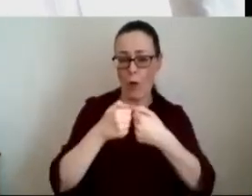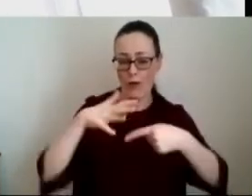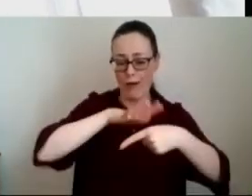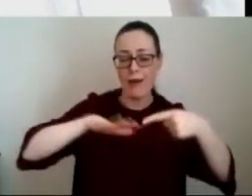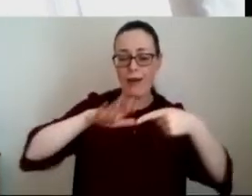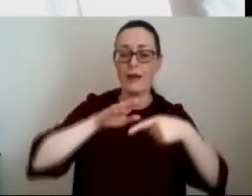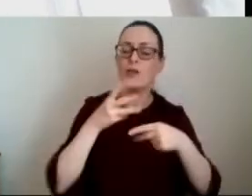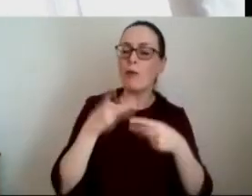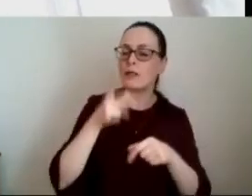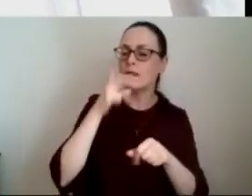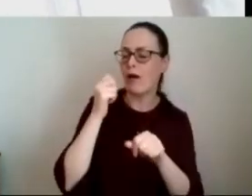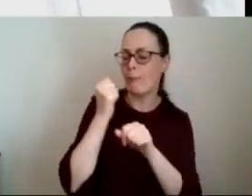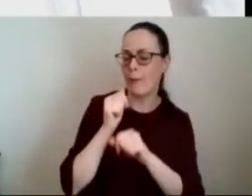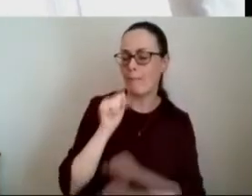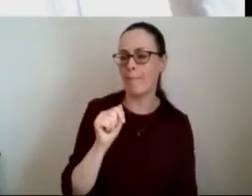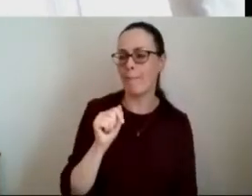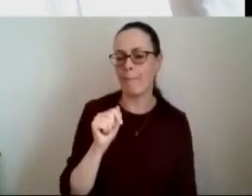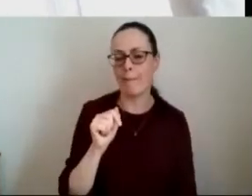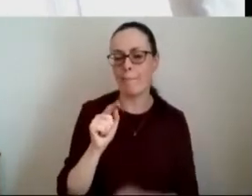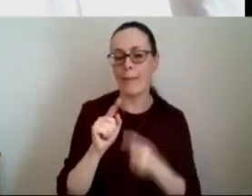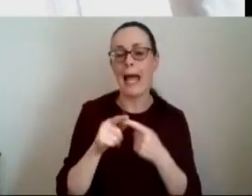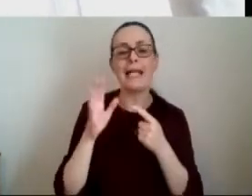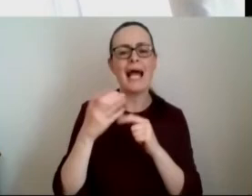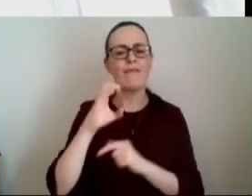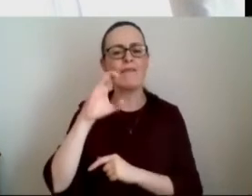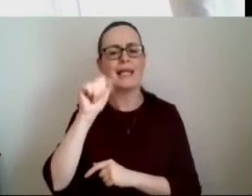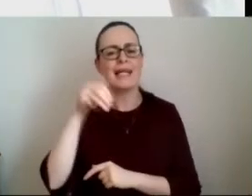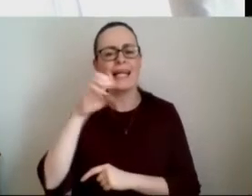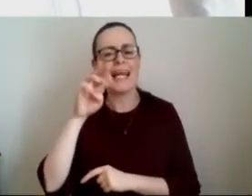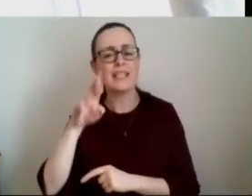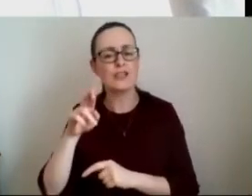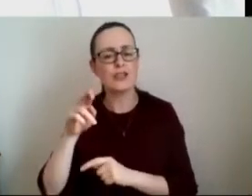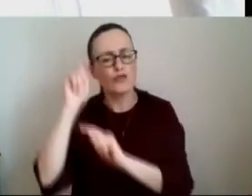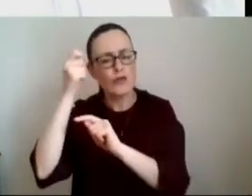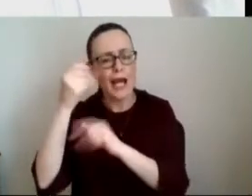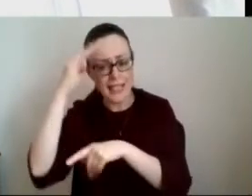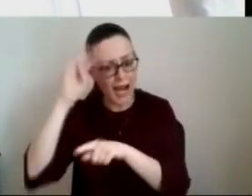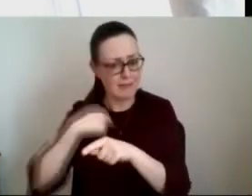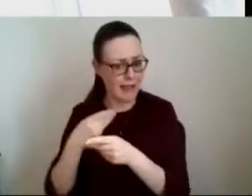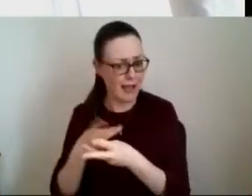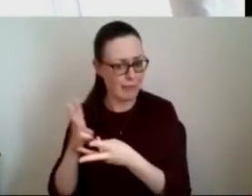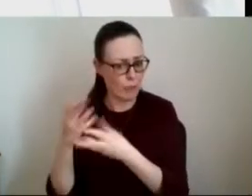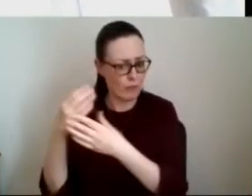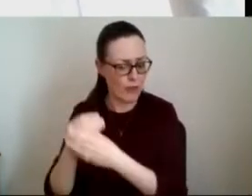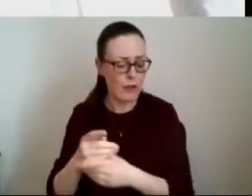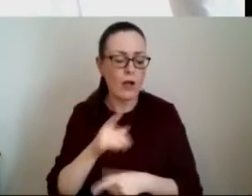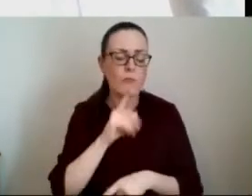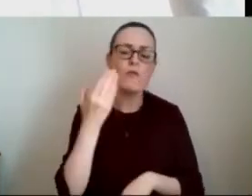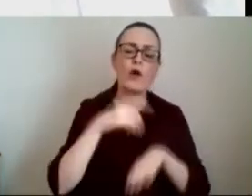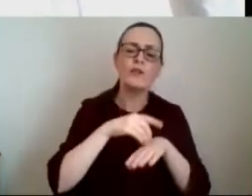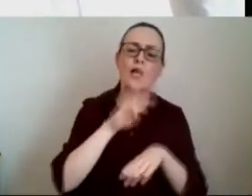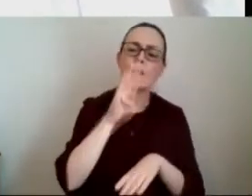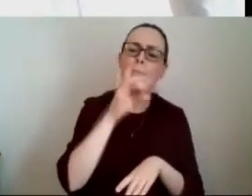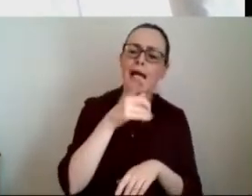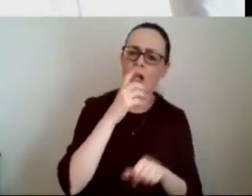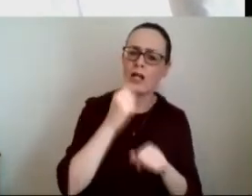want to talk about this because i also run cancer trials ireland and when we heard from dr black earlier you know he talked about how the work of gps have